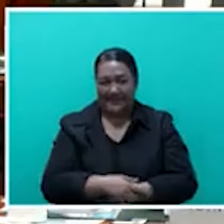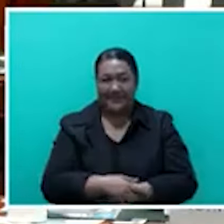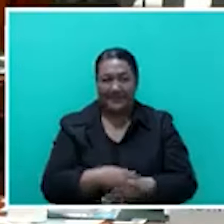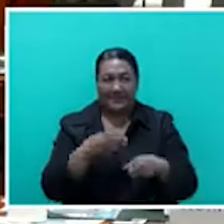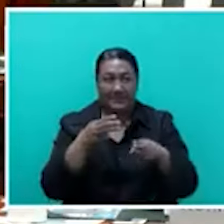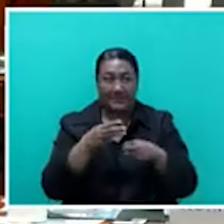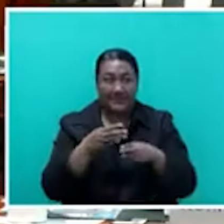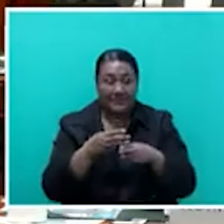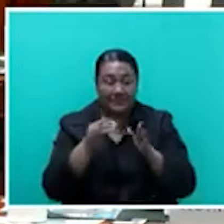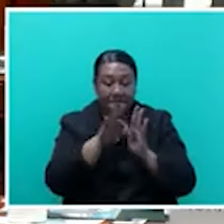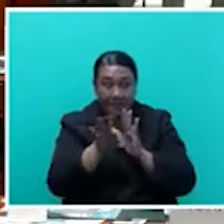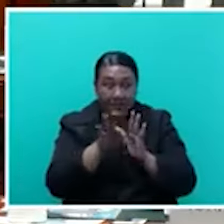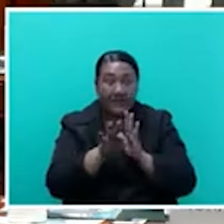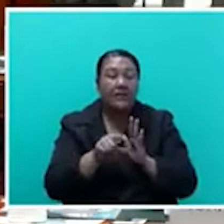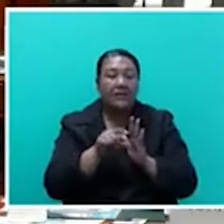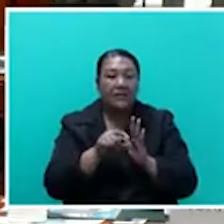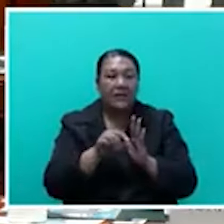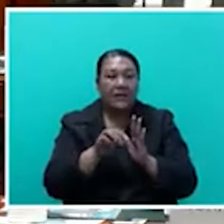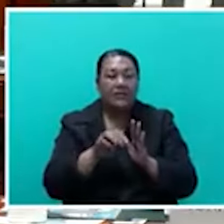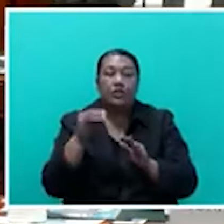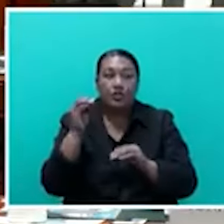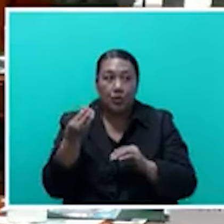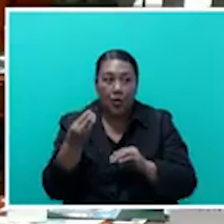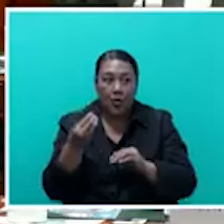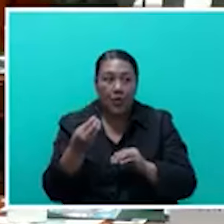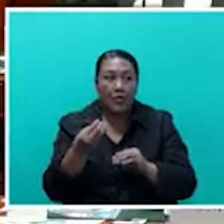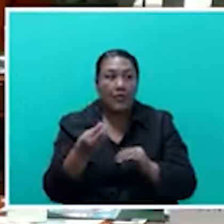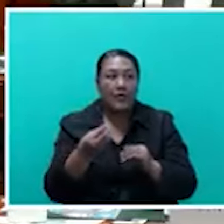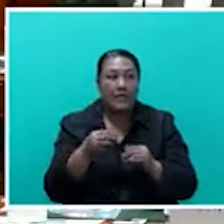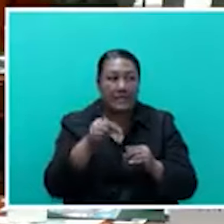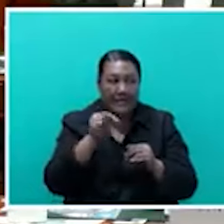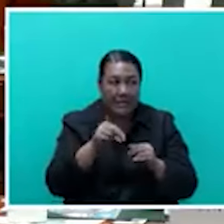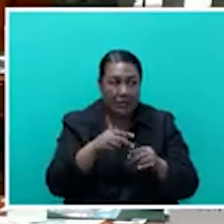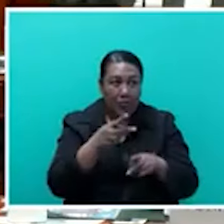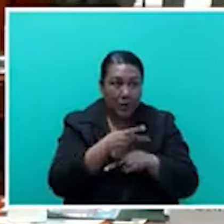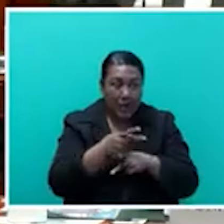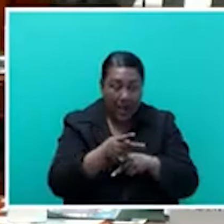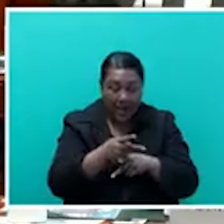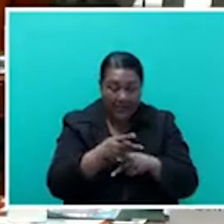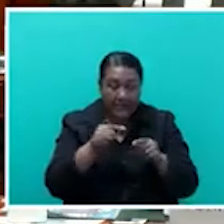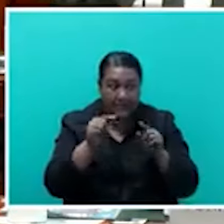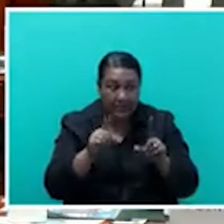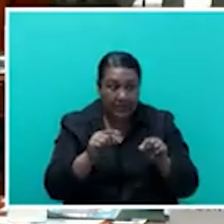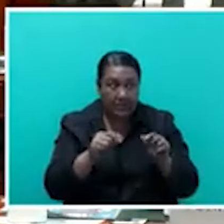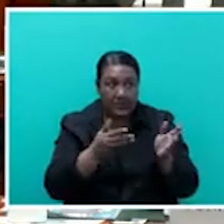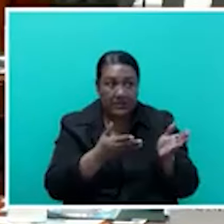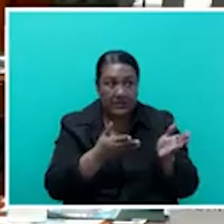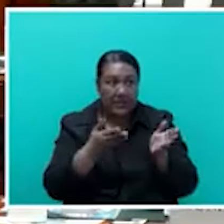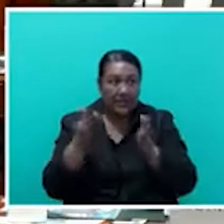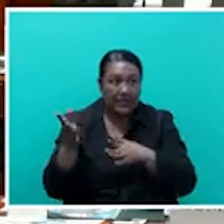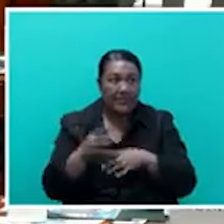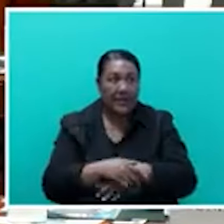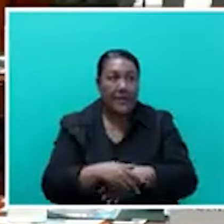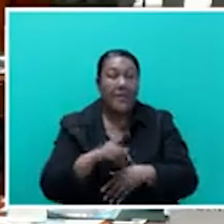employment, a bit of downstripping. And then send it across to one of those companies that do those signature furnitures, put their signature